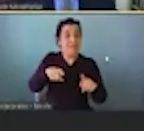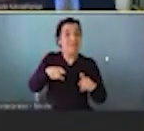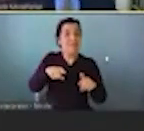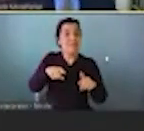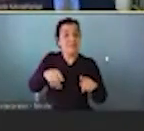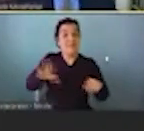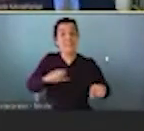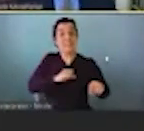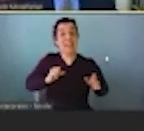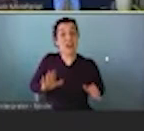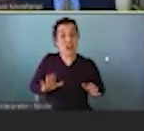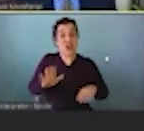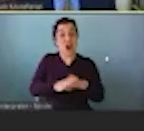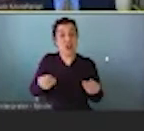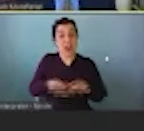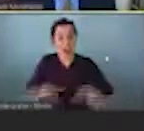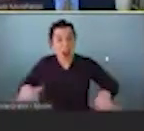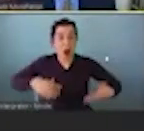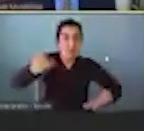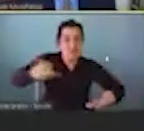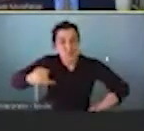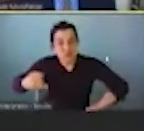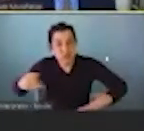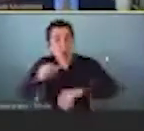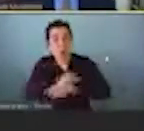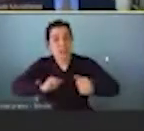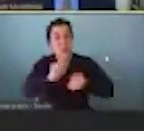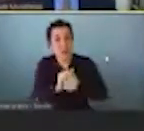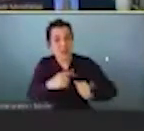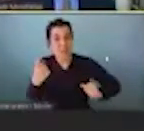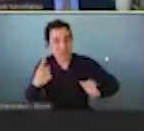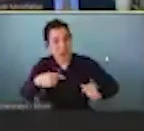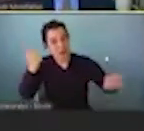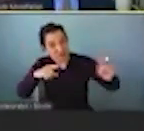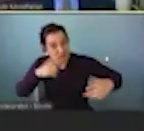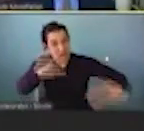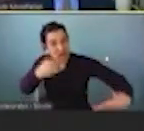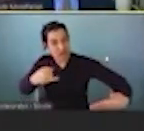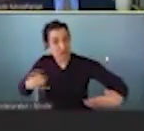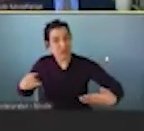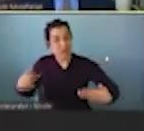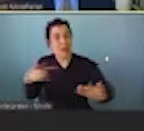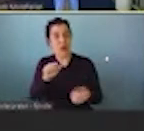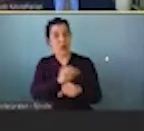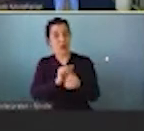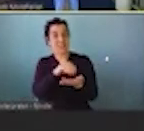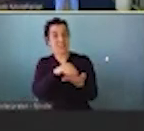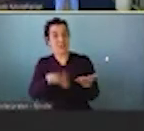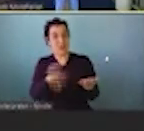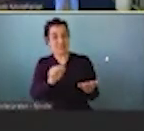Harkin down on the ground working with someone, a student in this case,